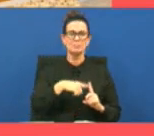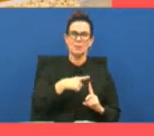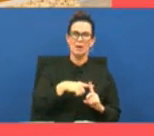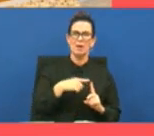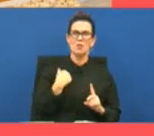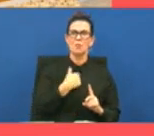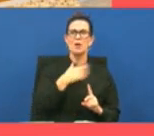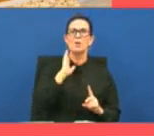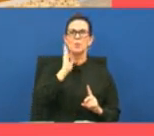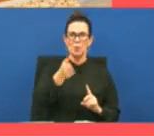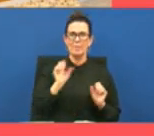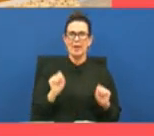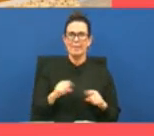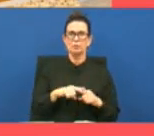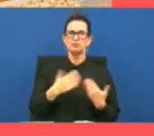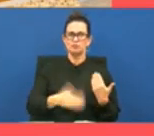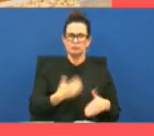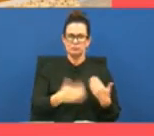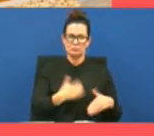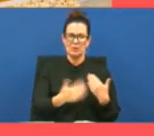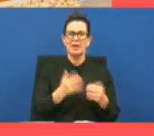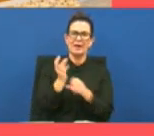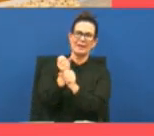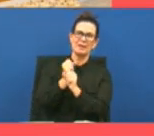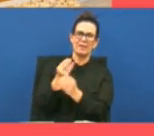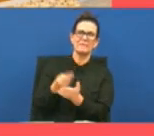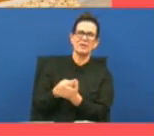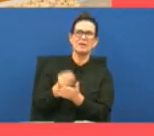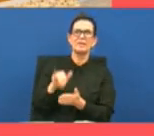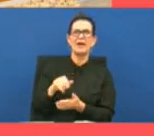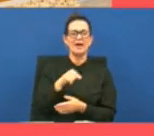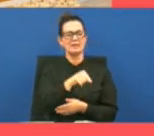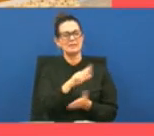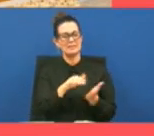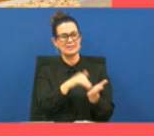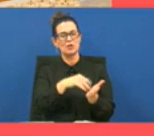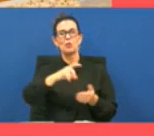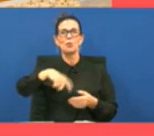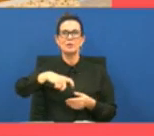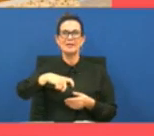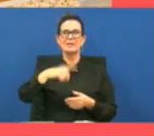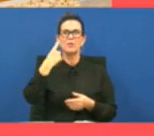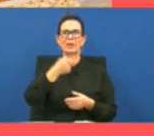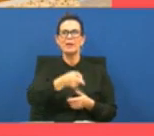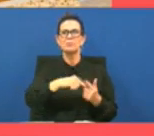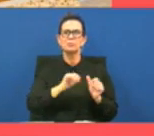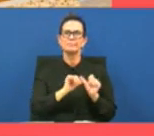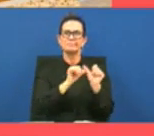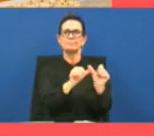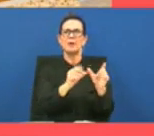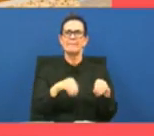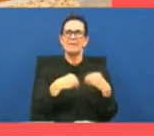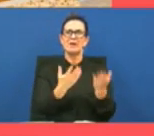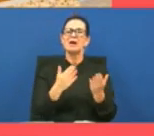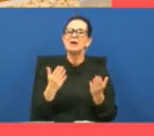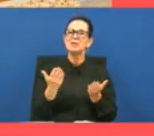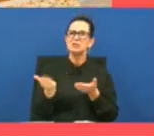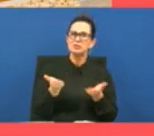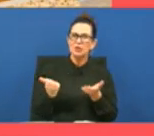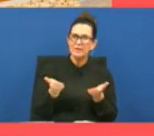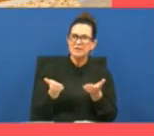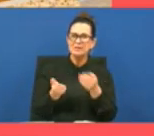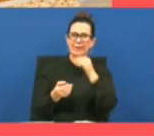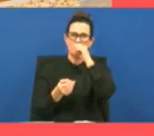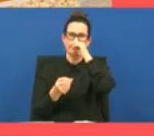able to get over those hurdles and receive the funding that the center needs to uh to continue to provide the services at the level um